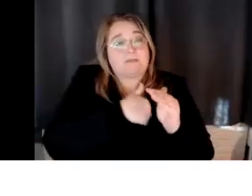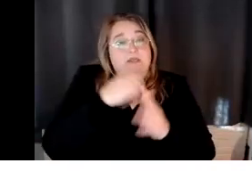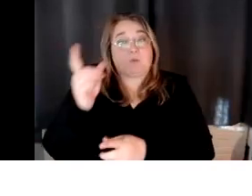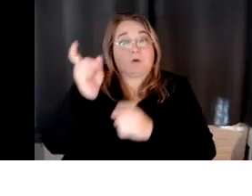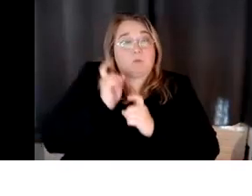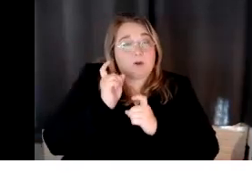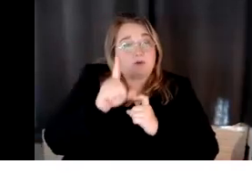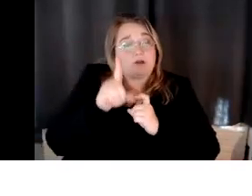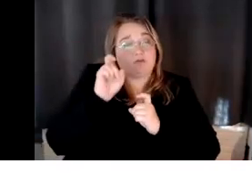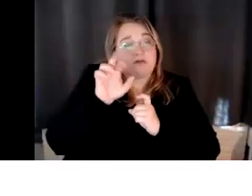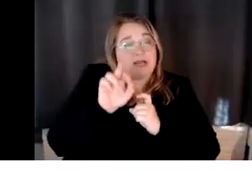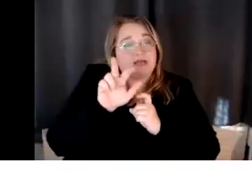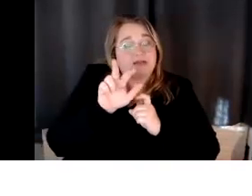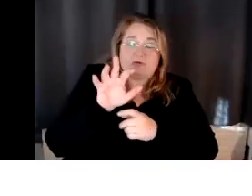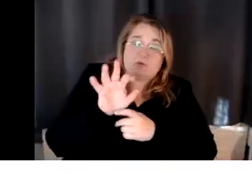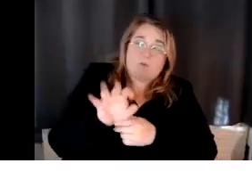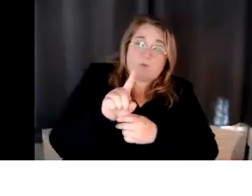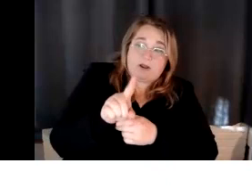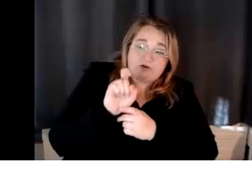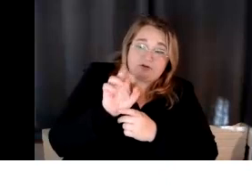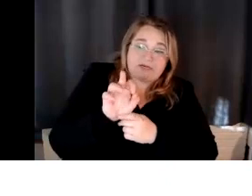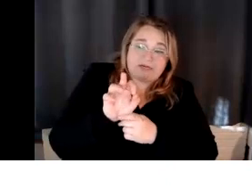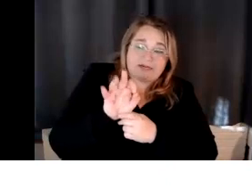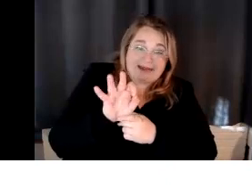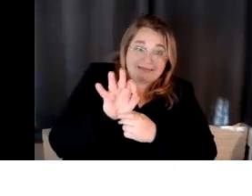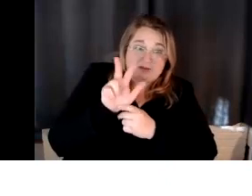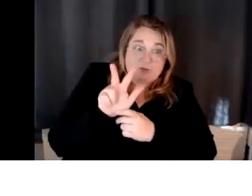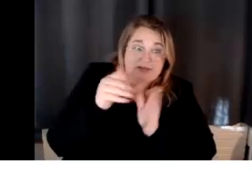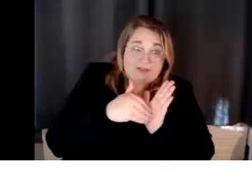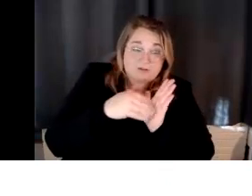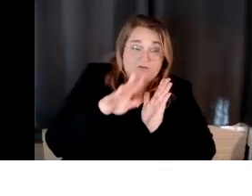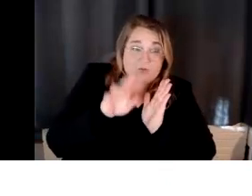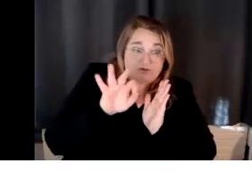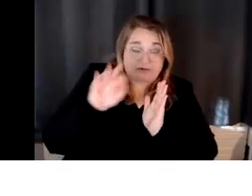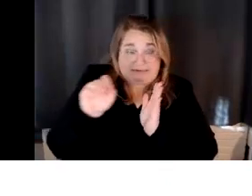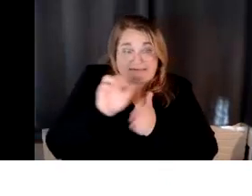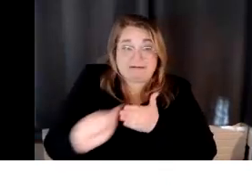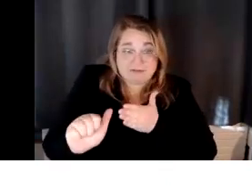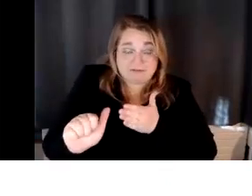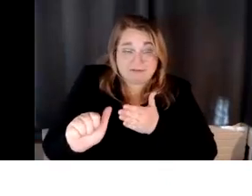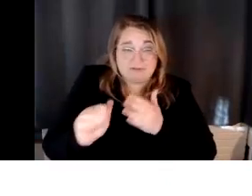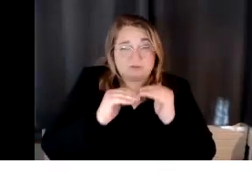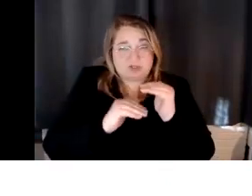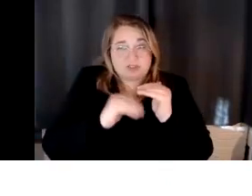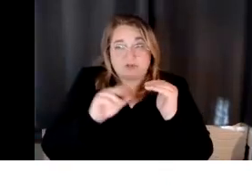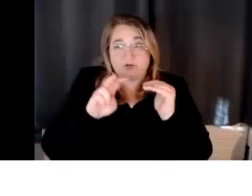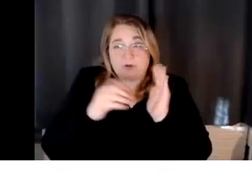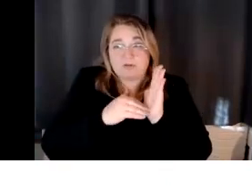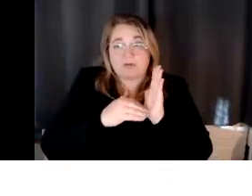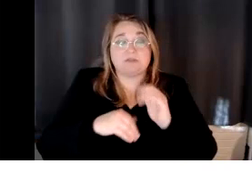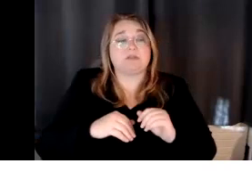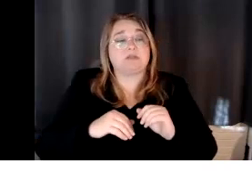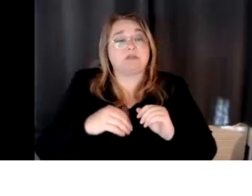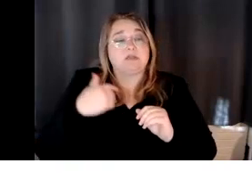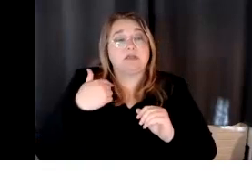,000 for $90,000. And, um, we, um, uh, had a process